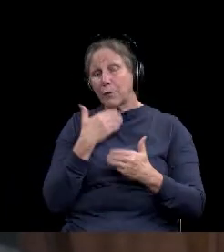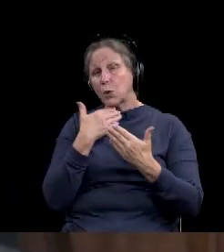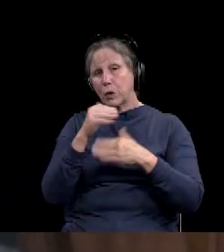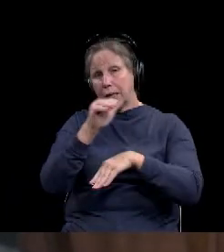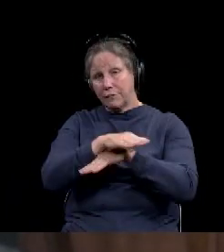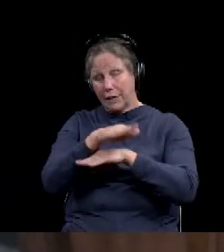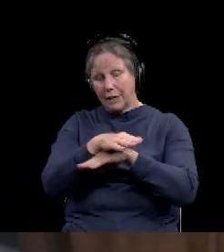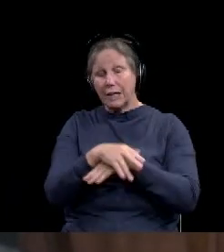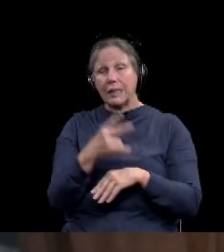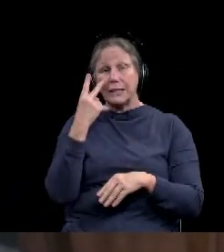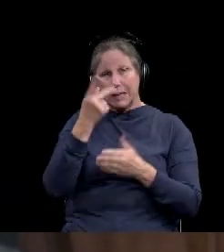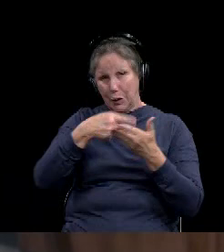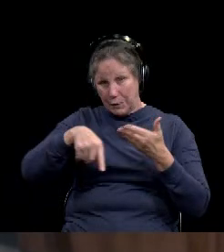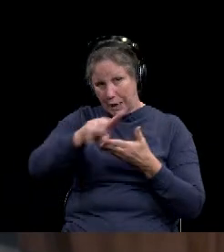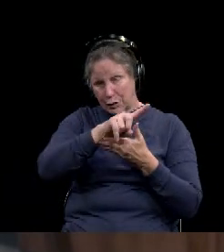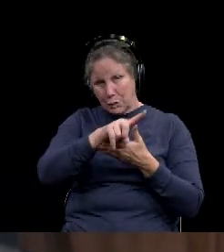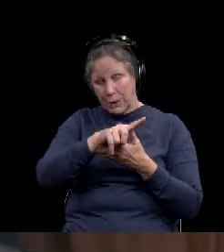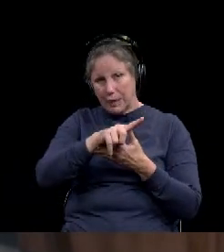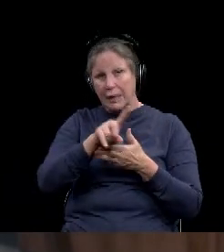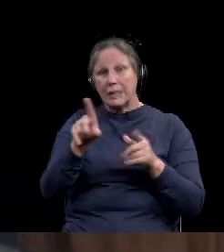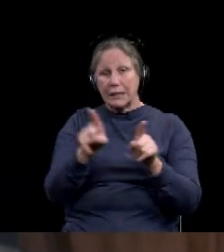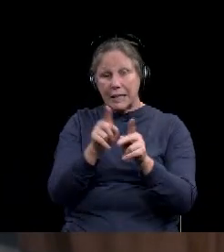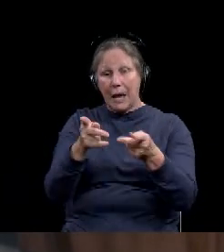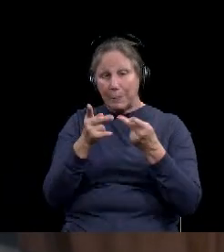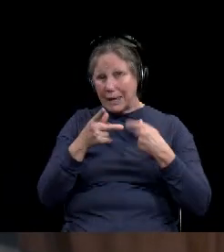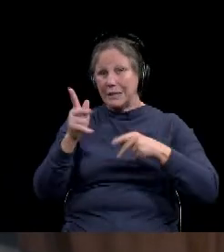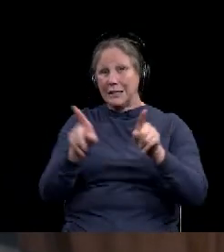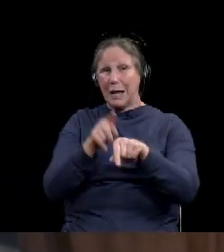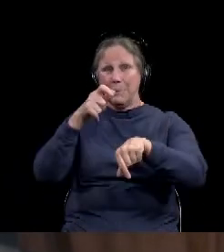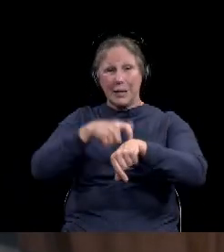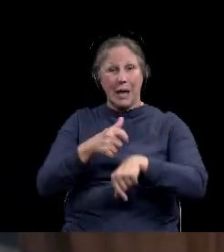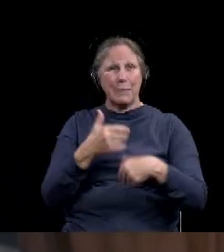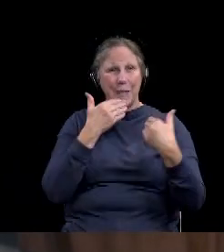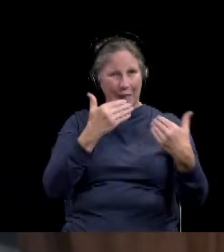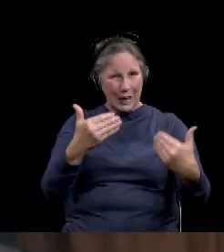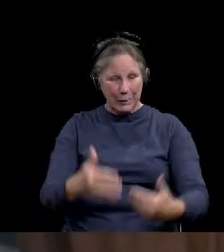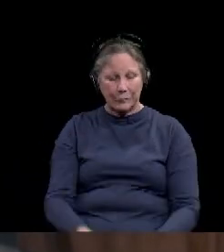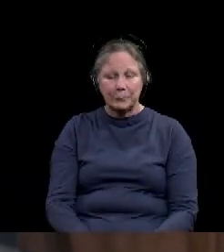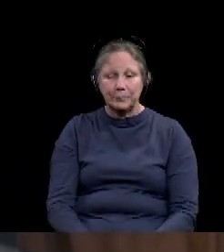evening and we'll see you next week here at the same place at the same time. Thank you.